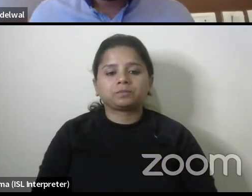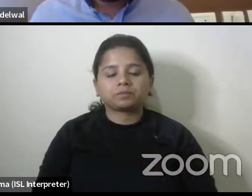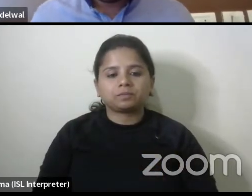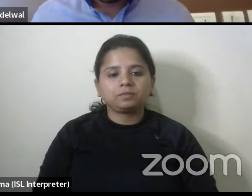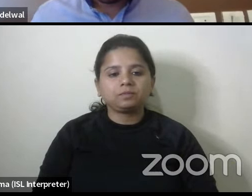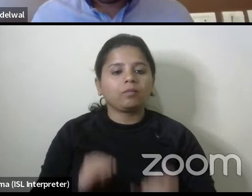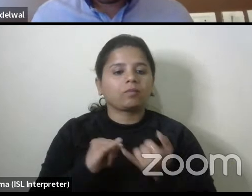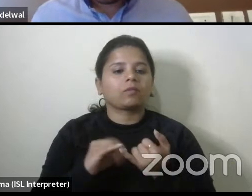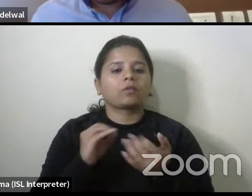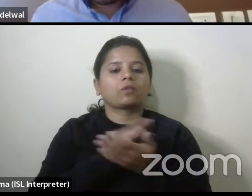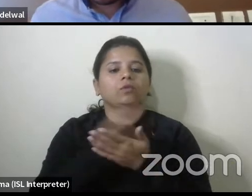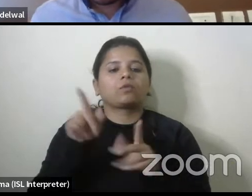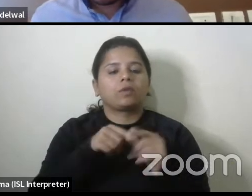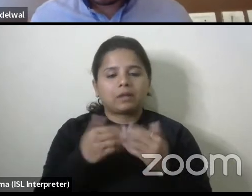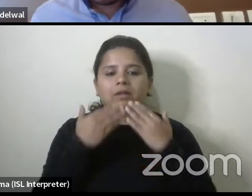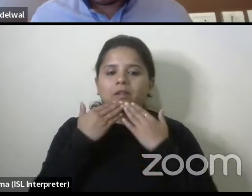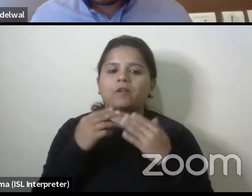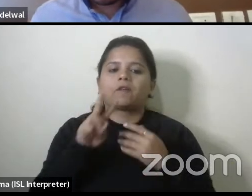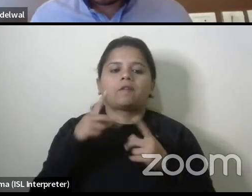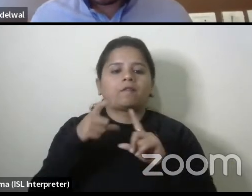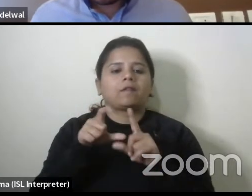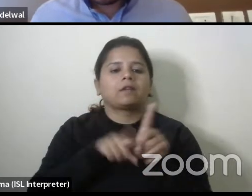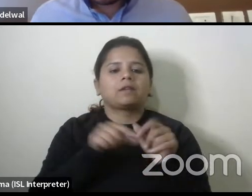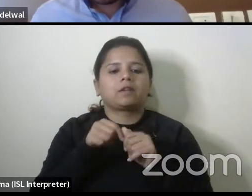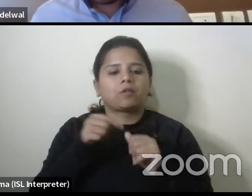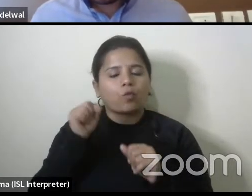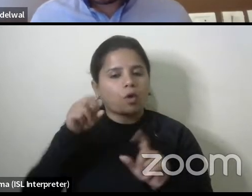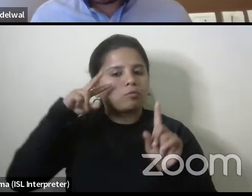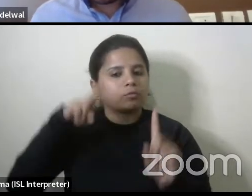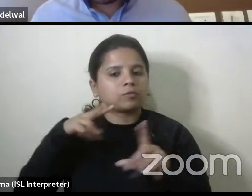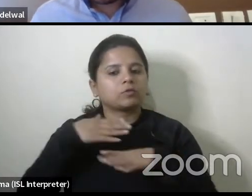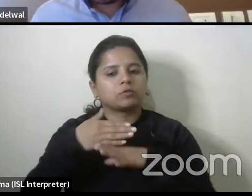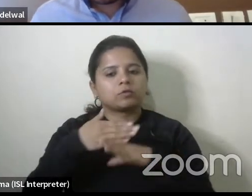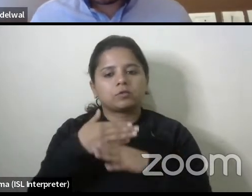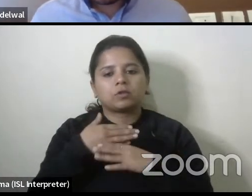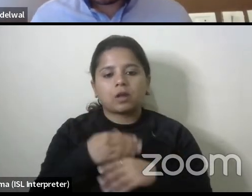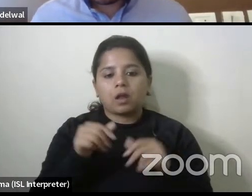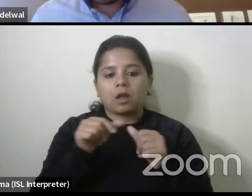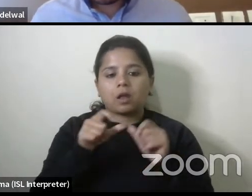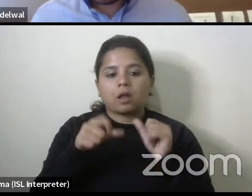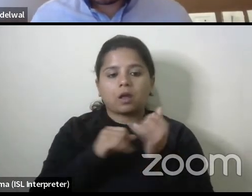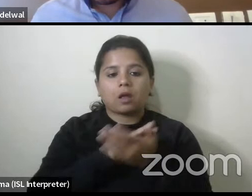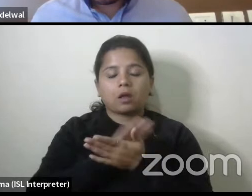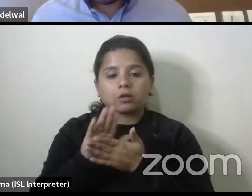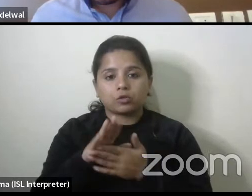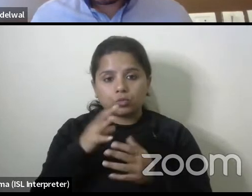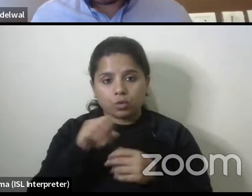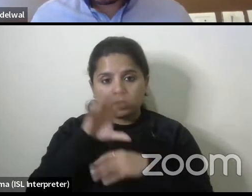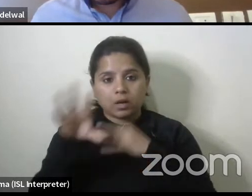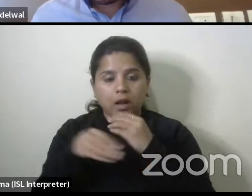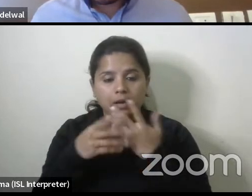thank you vidya for bringing in that perspective akash would you like to add further to it